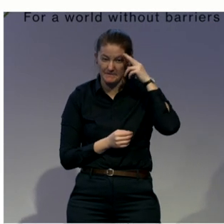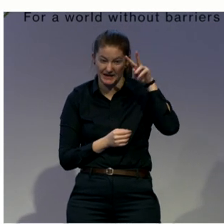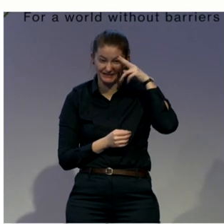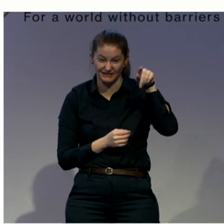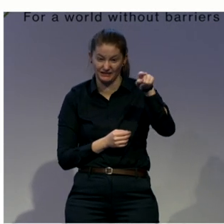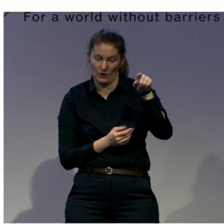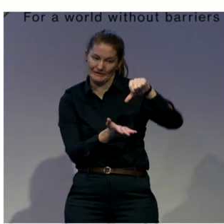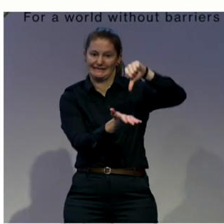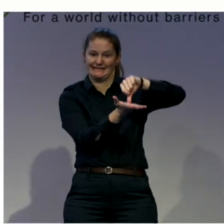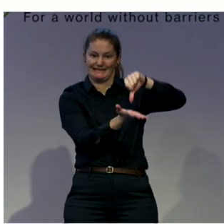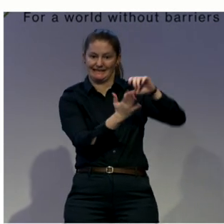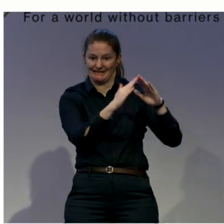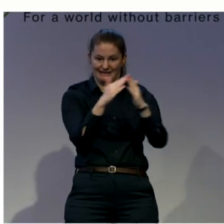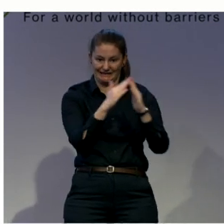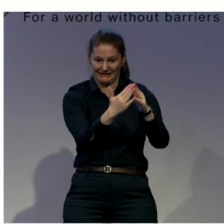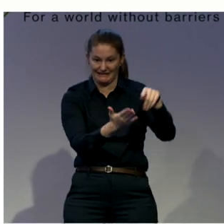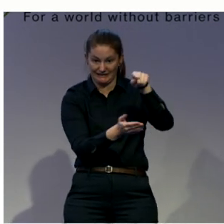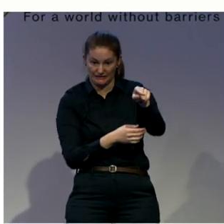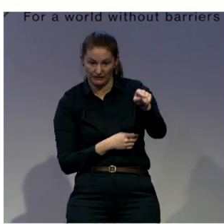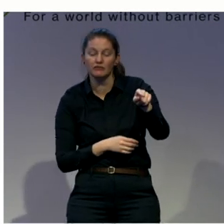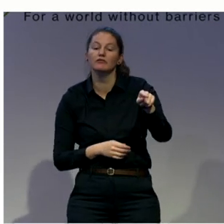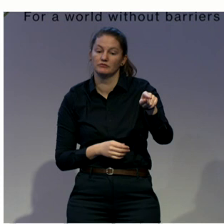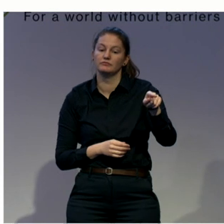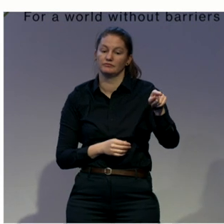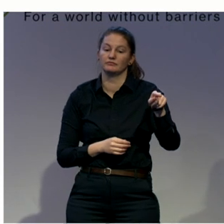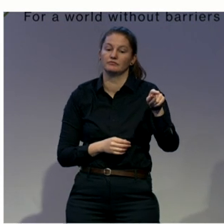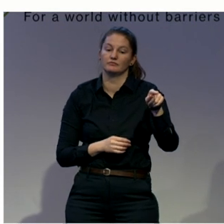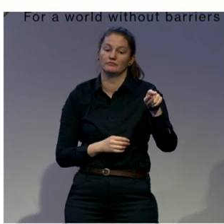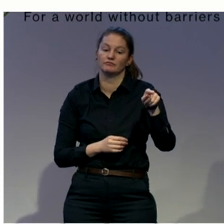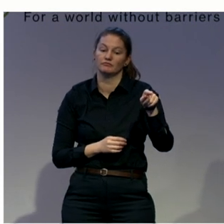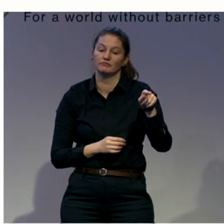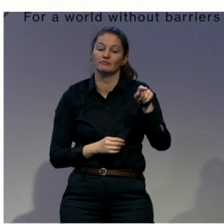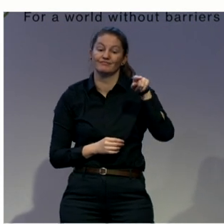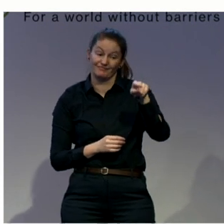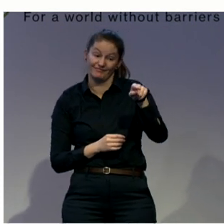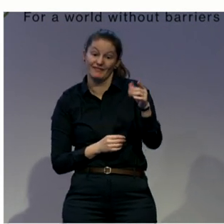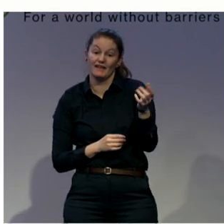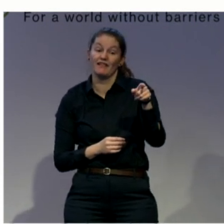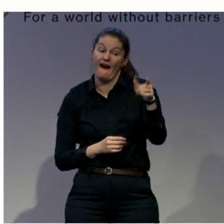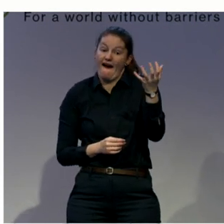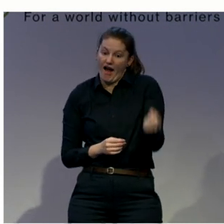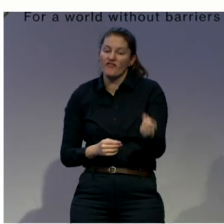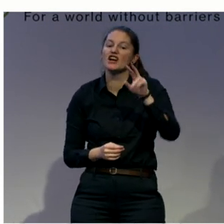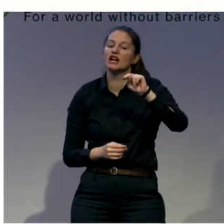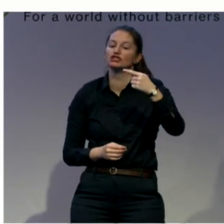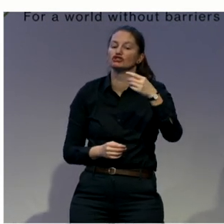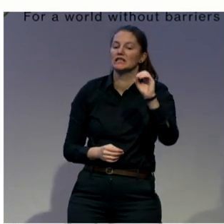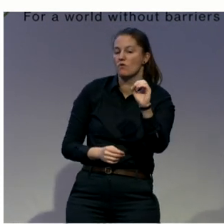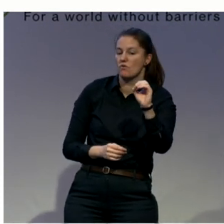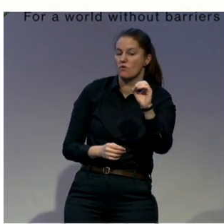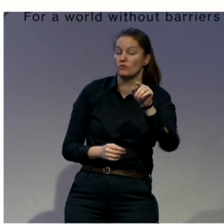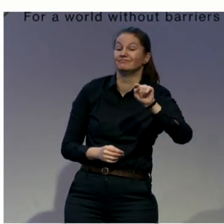a system, an NGO that is following up on